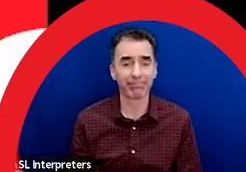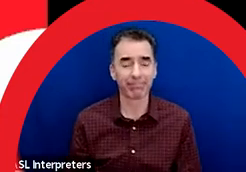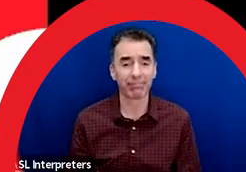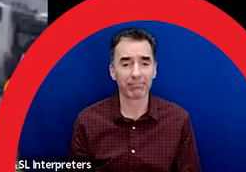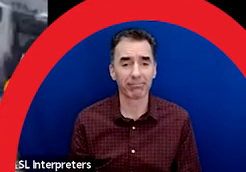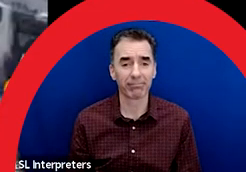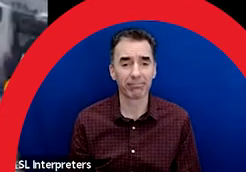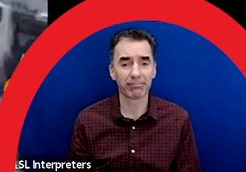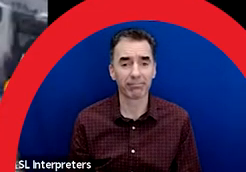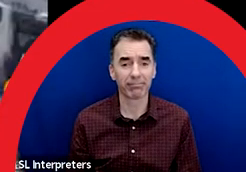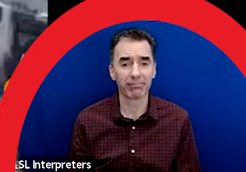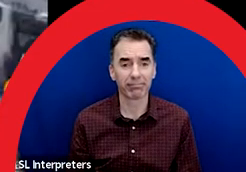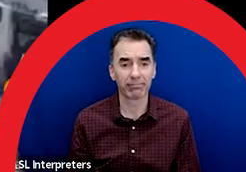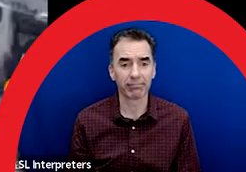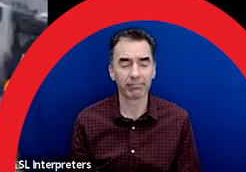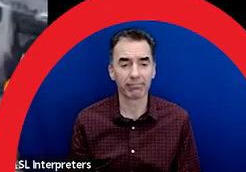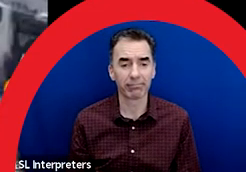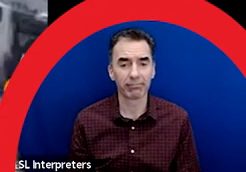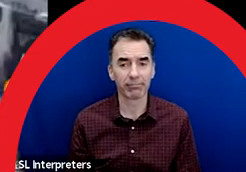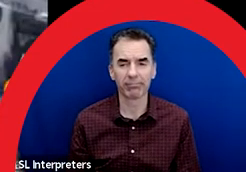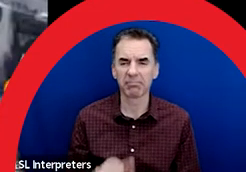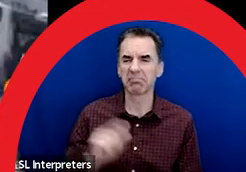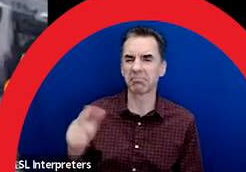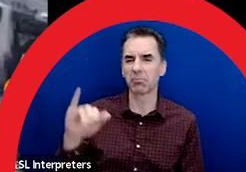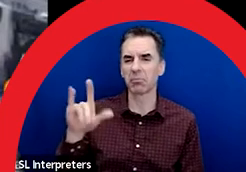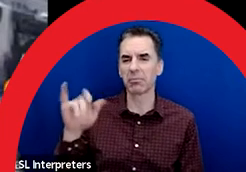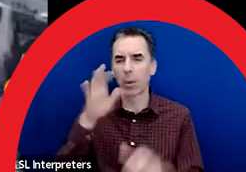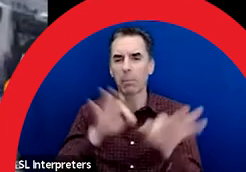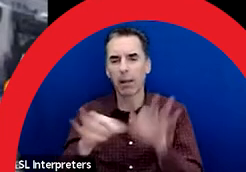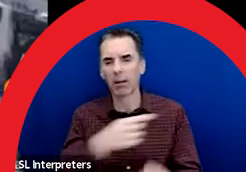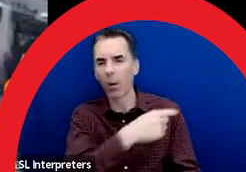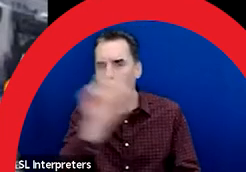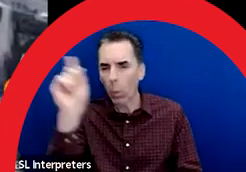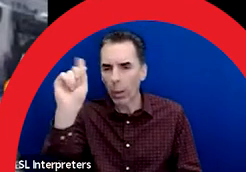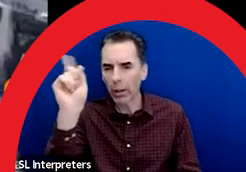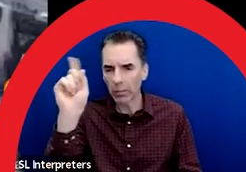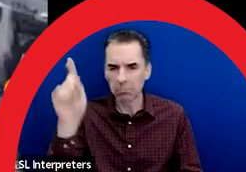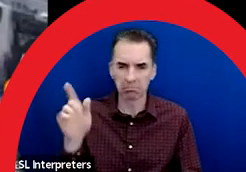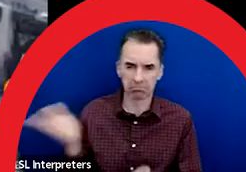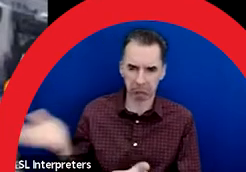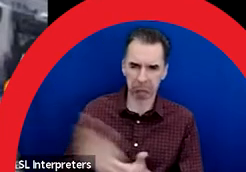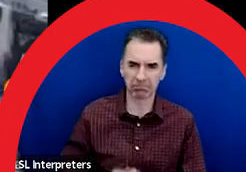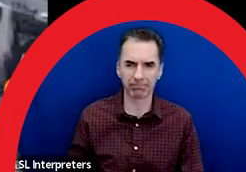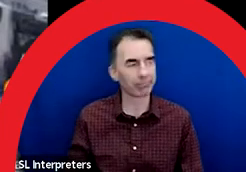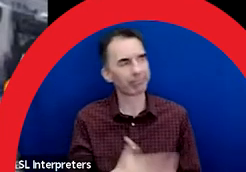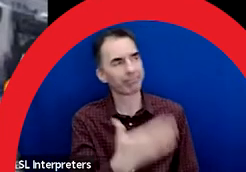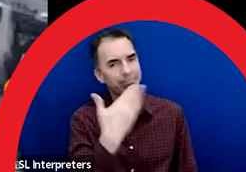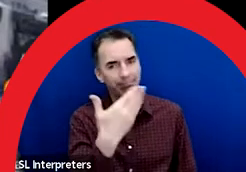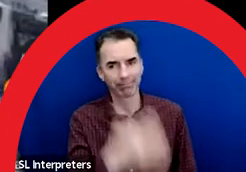On the next slide, Julie will speak about the Chinatown Road Mule Project. Thanks, Chelsea.